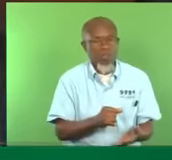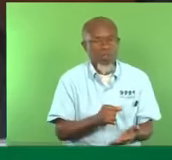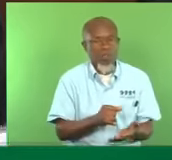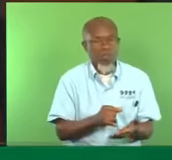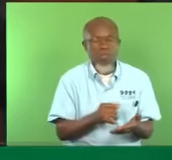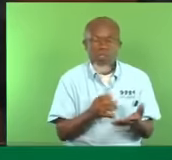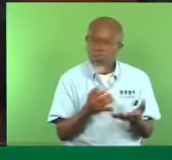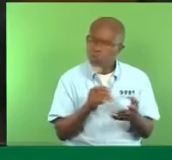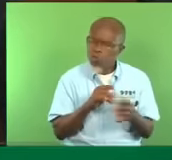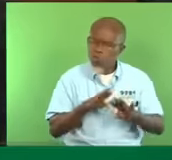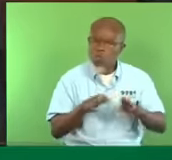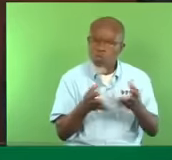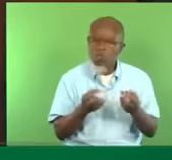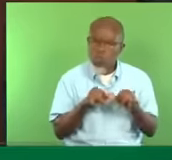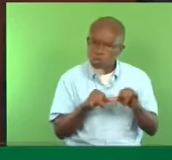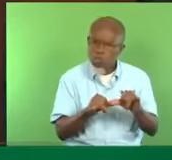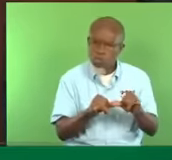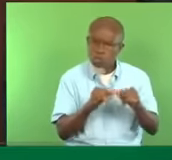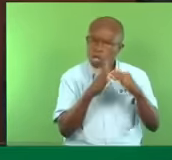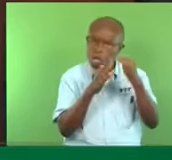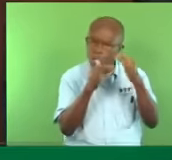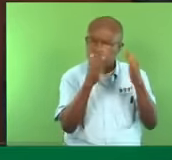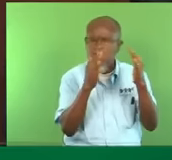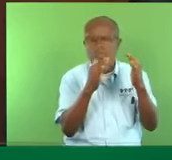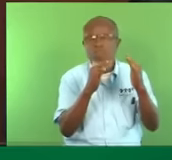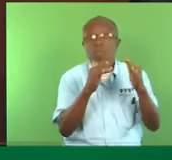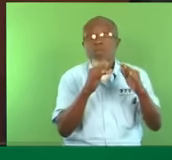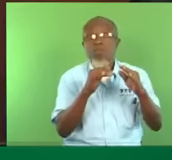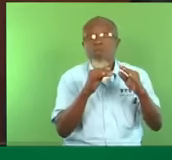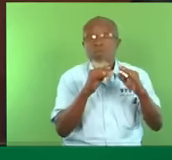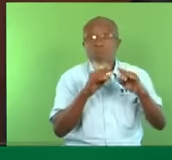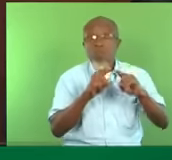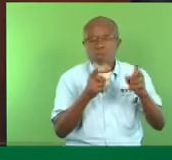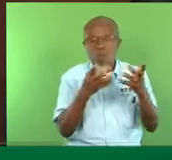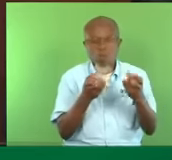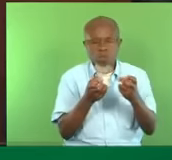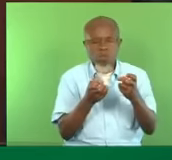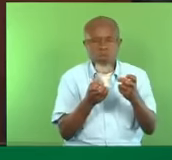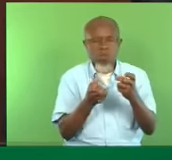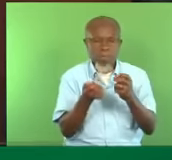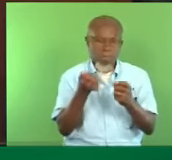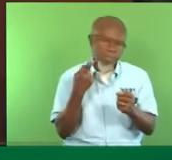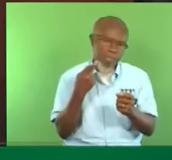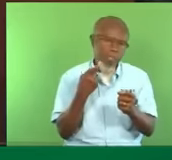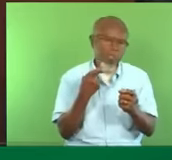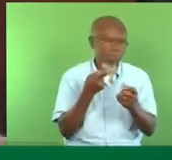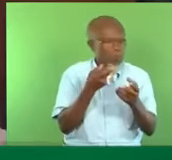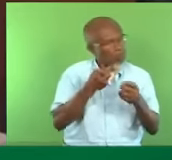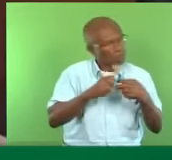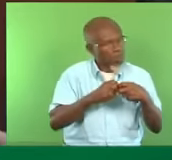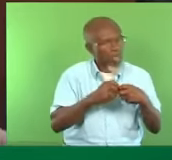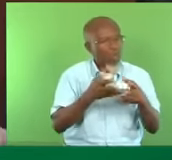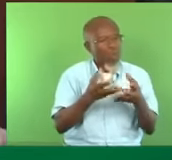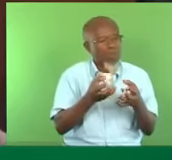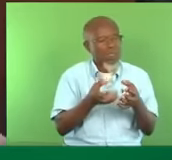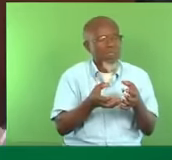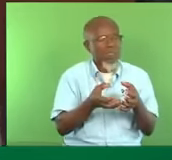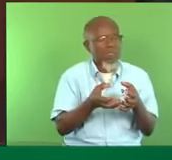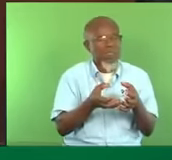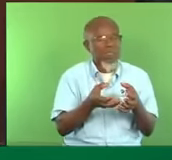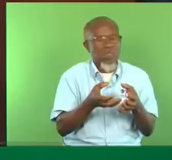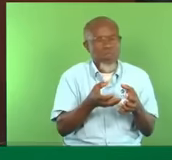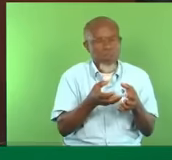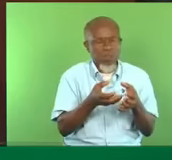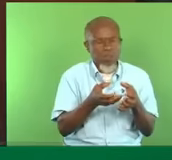in that area, but to really come back to an issue that I wanted to raise. Mr. Deputy Speaker, on the